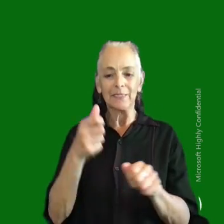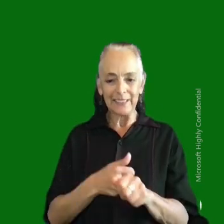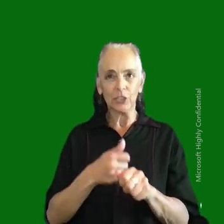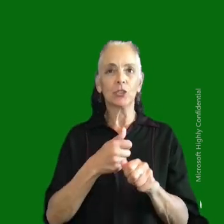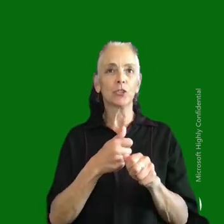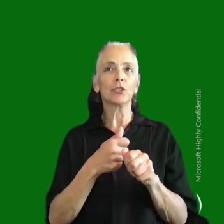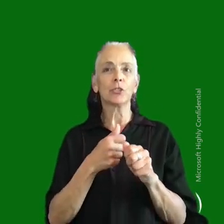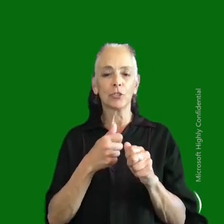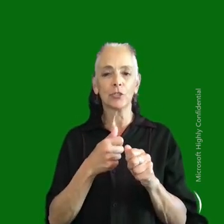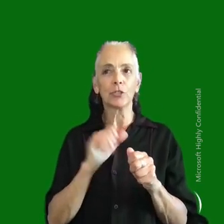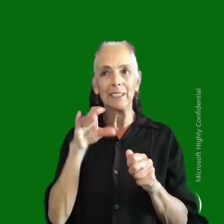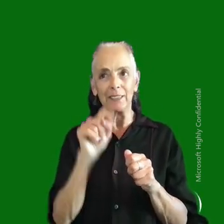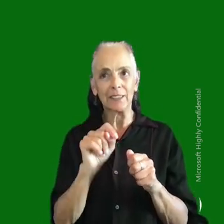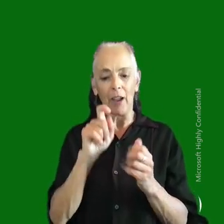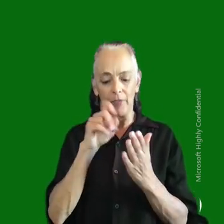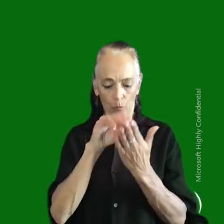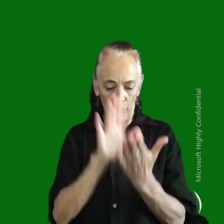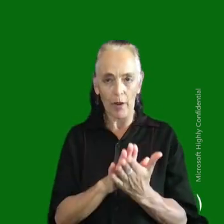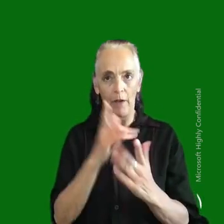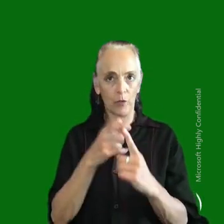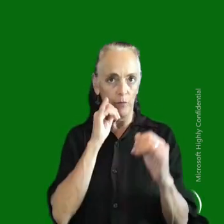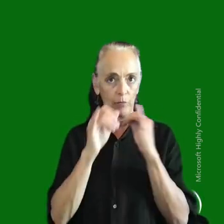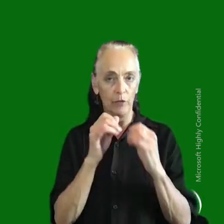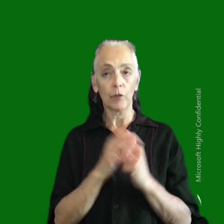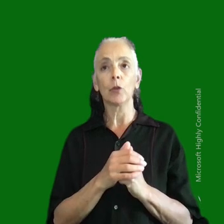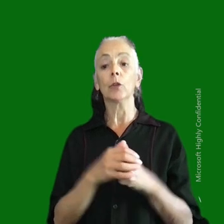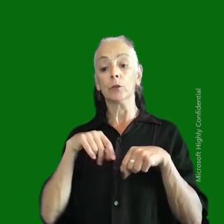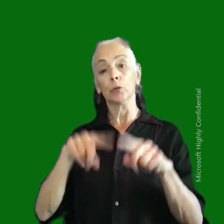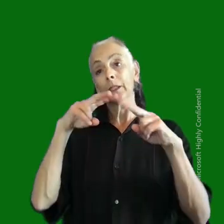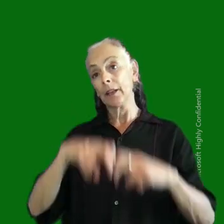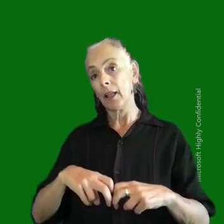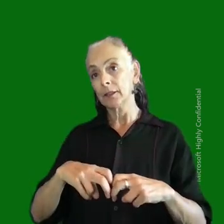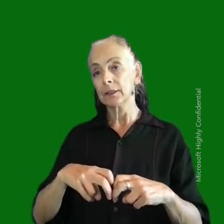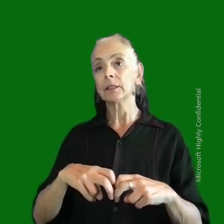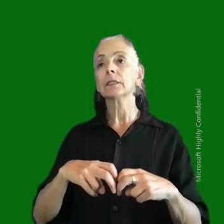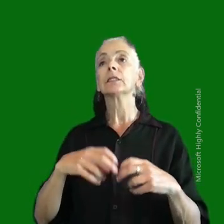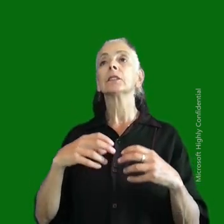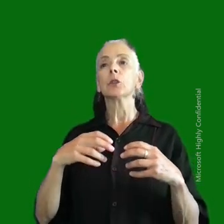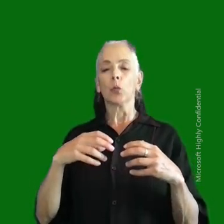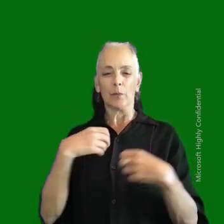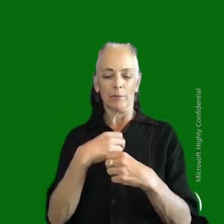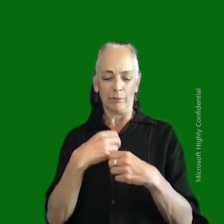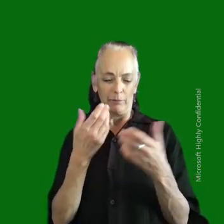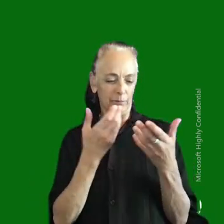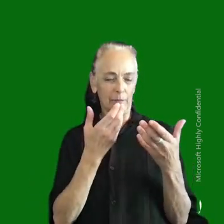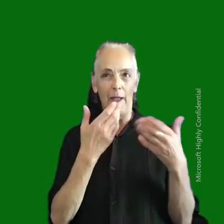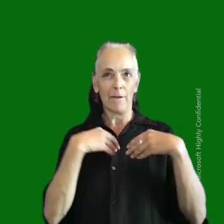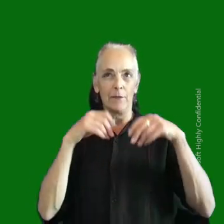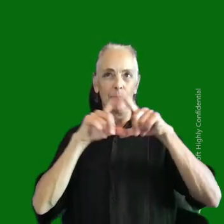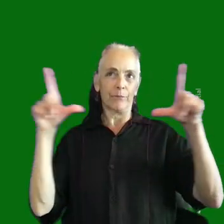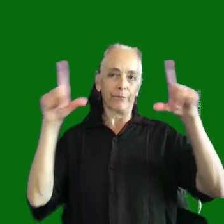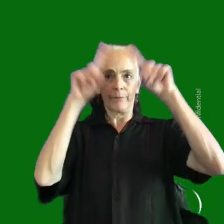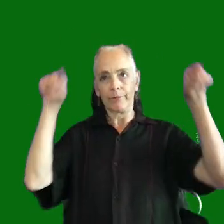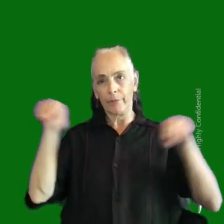down after their interviews. During the analysis, we group the team's insights into themes on a virtual whiteboard, and pretty soon we